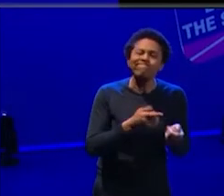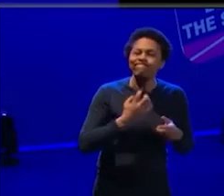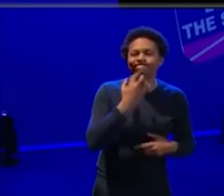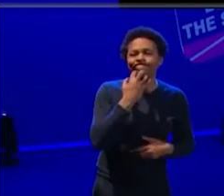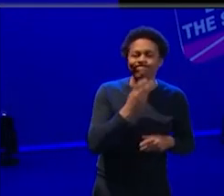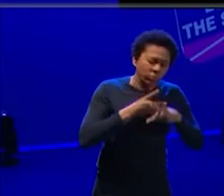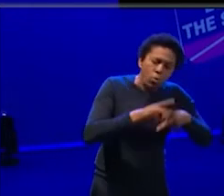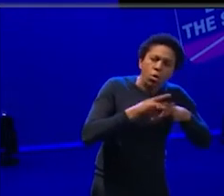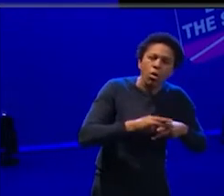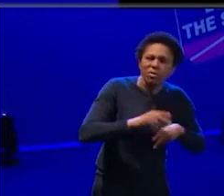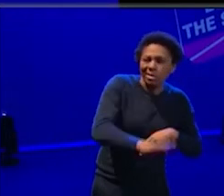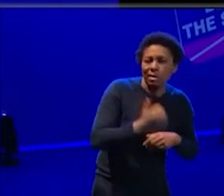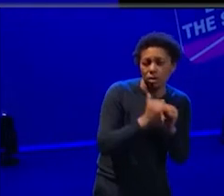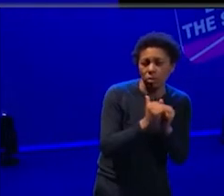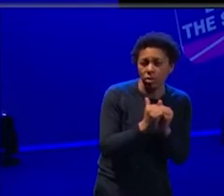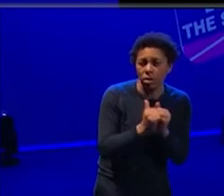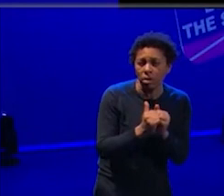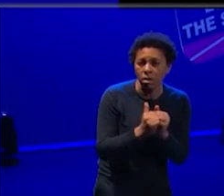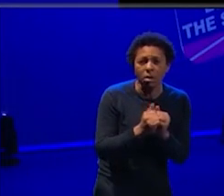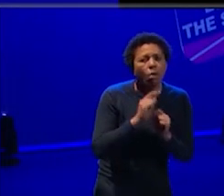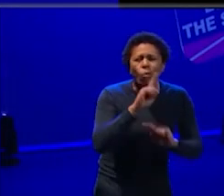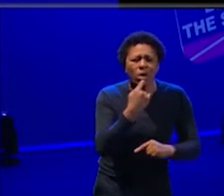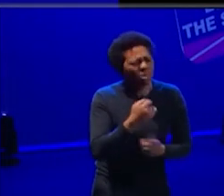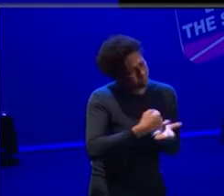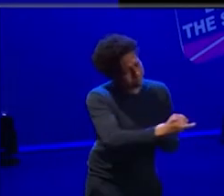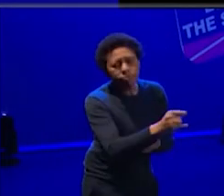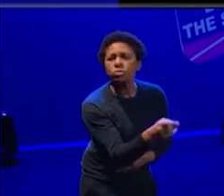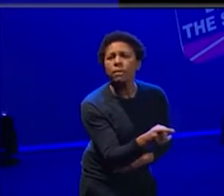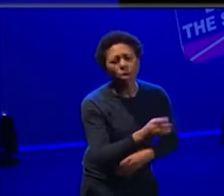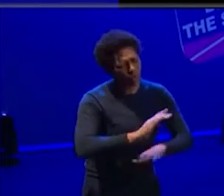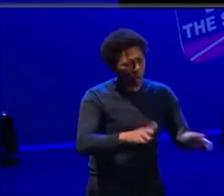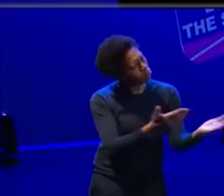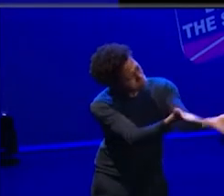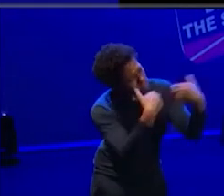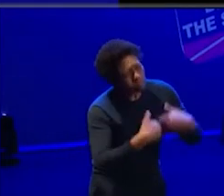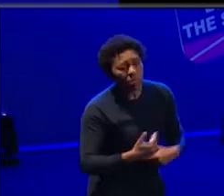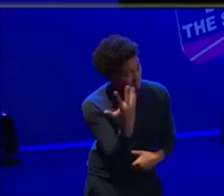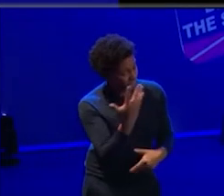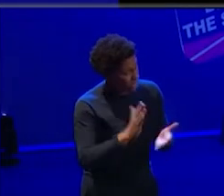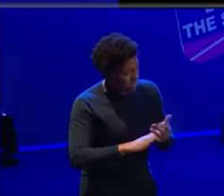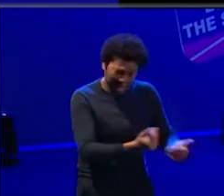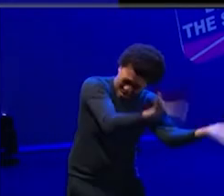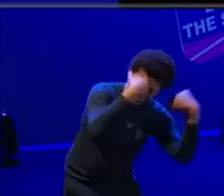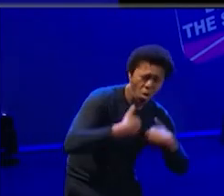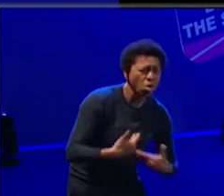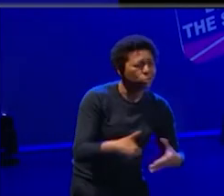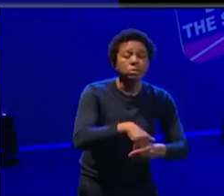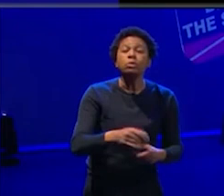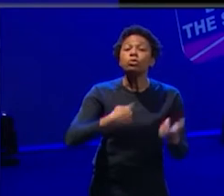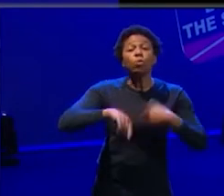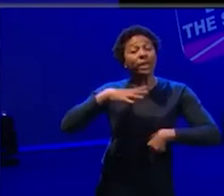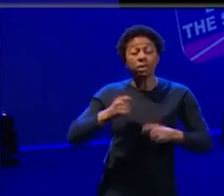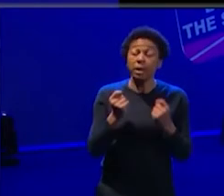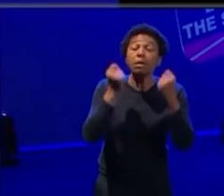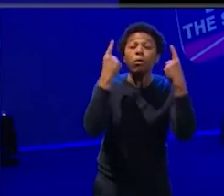household. Does that mean that they don't get to take part in a theater club? Absolutely not, as far as we're concerned. So we just need to stay on our toes